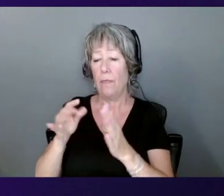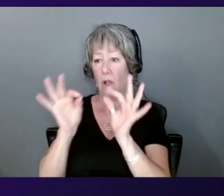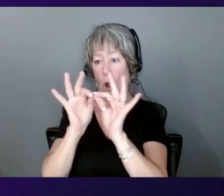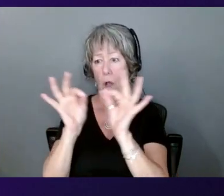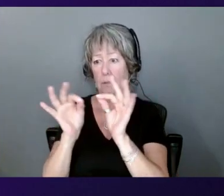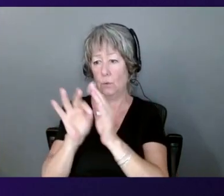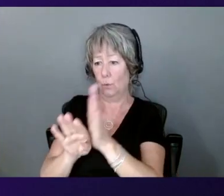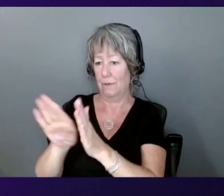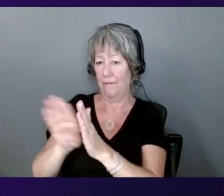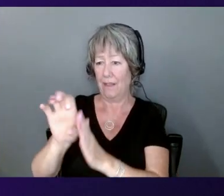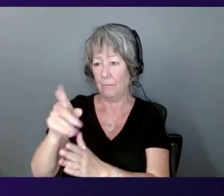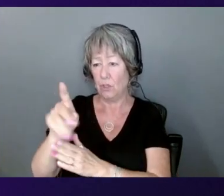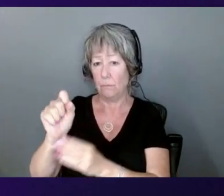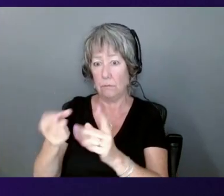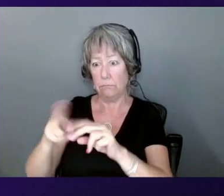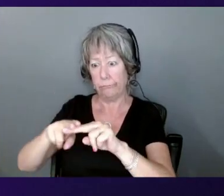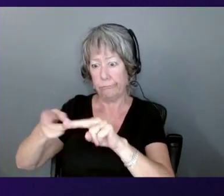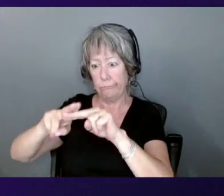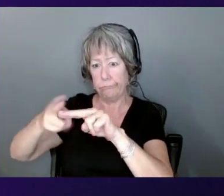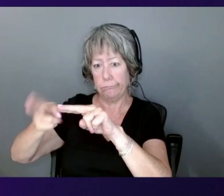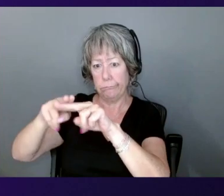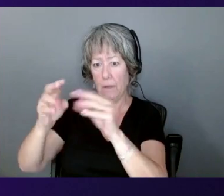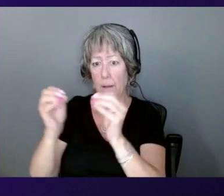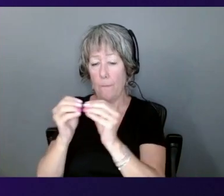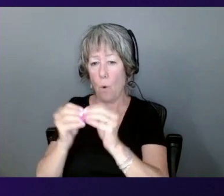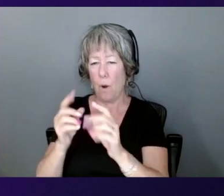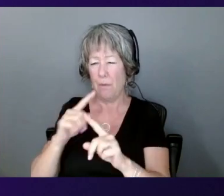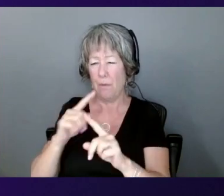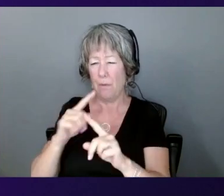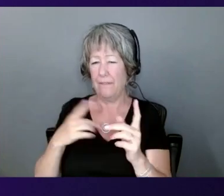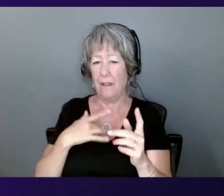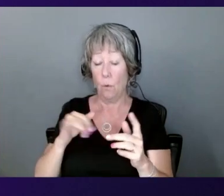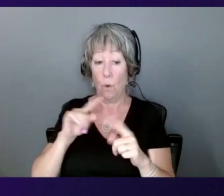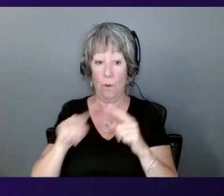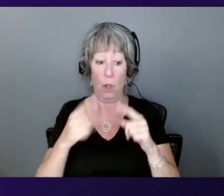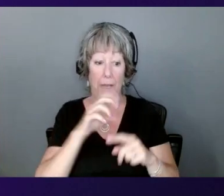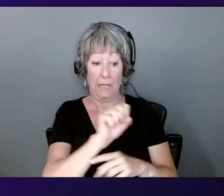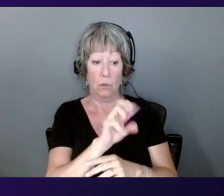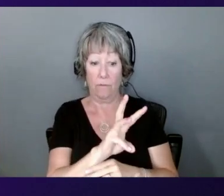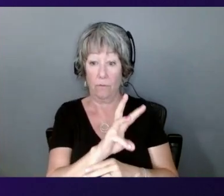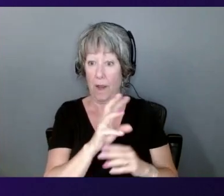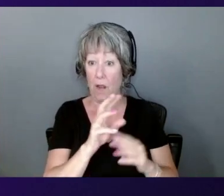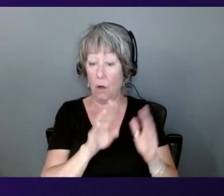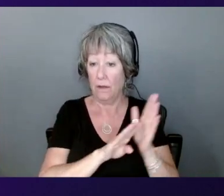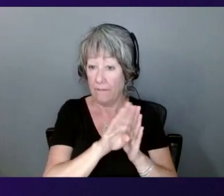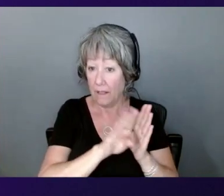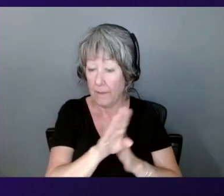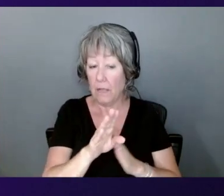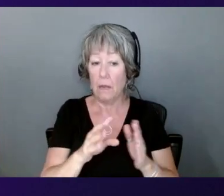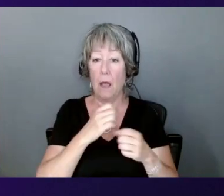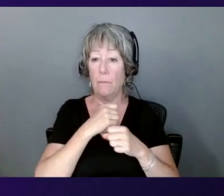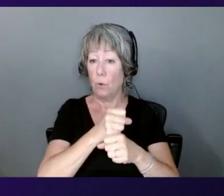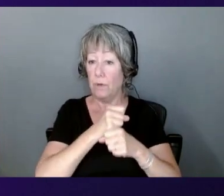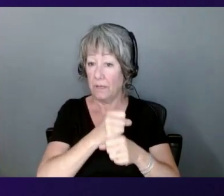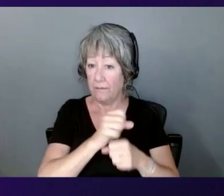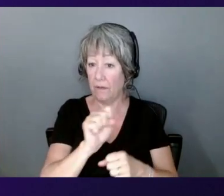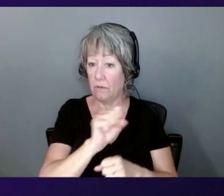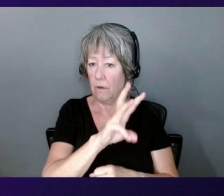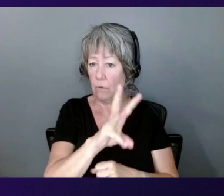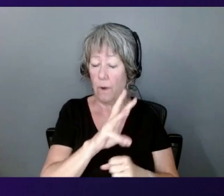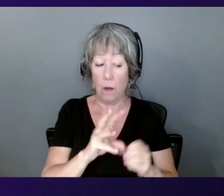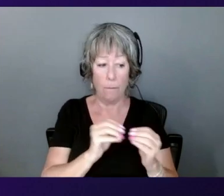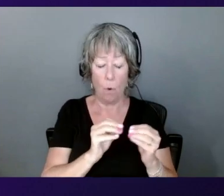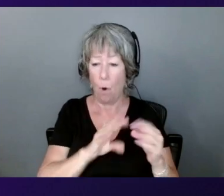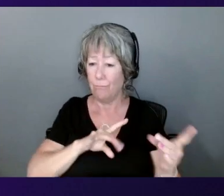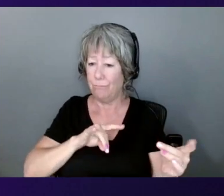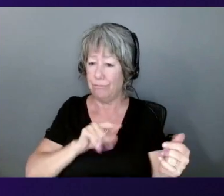especially when we compare it to the software development, the software productivity, and the productivity of software developers have improved so